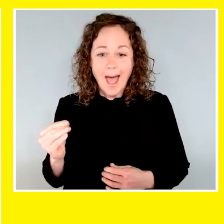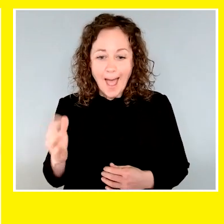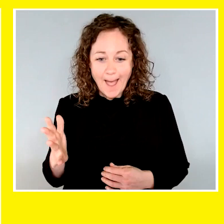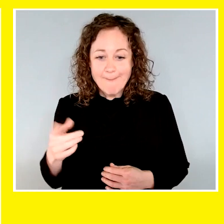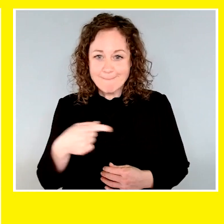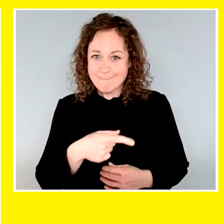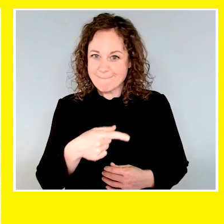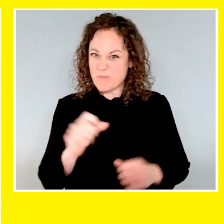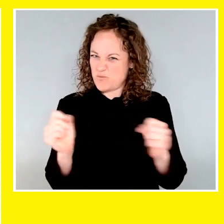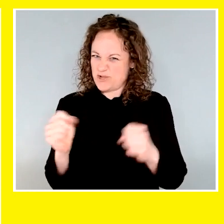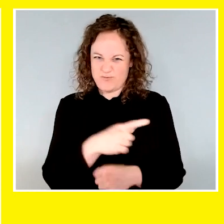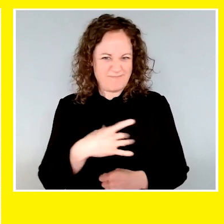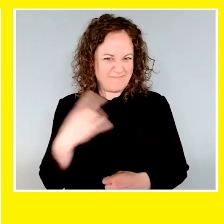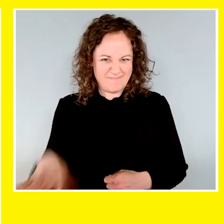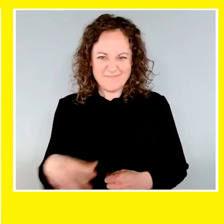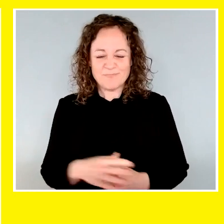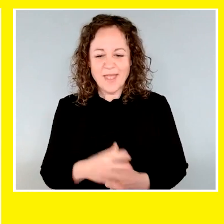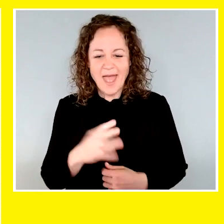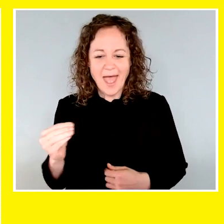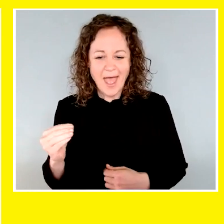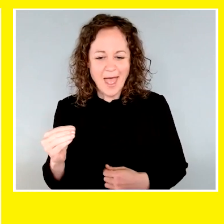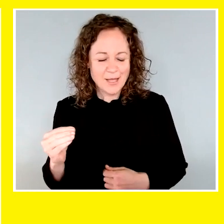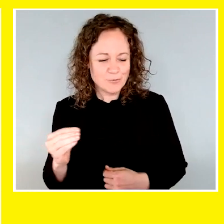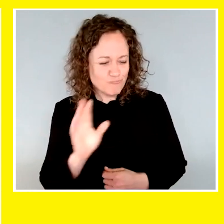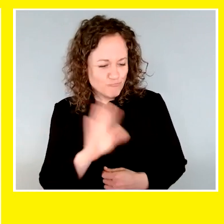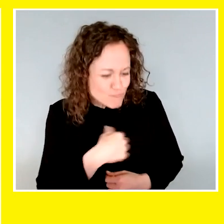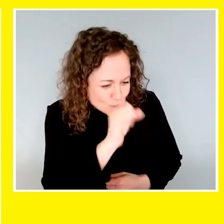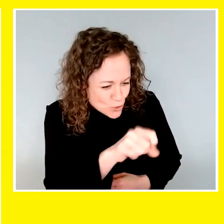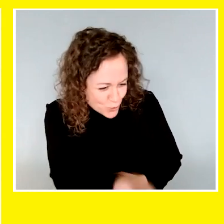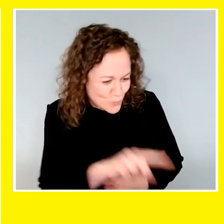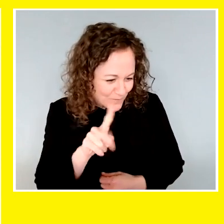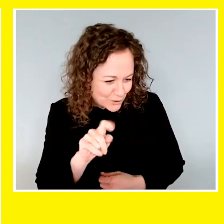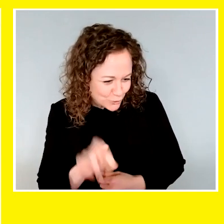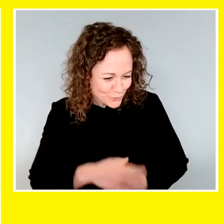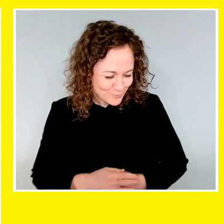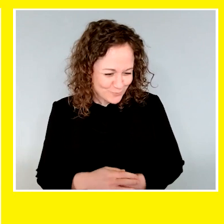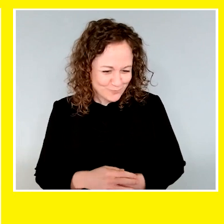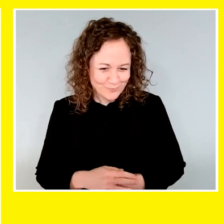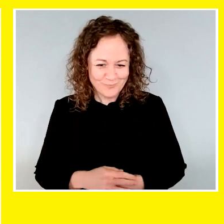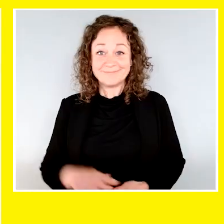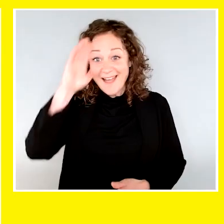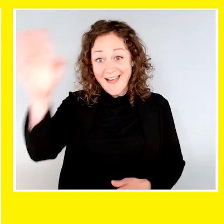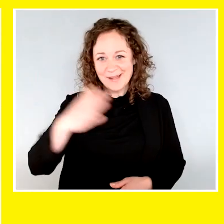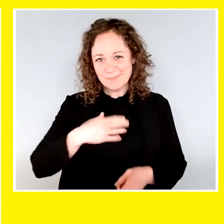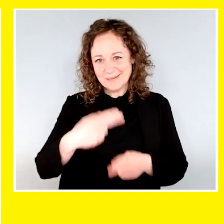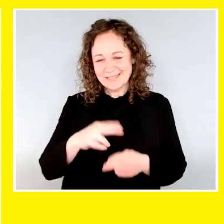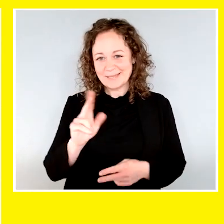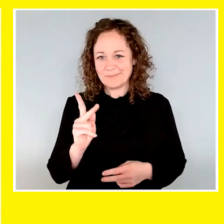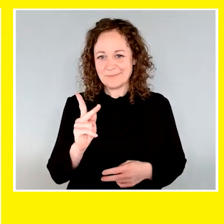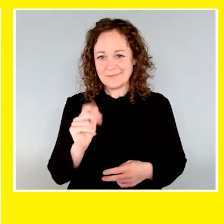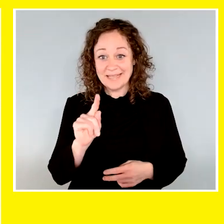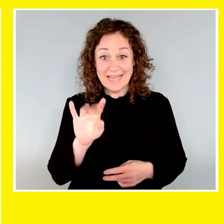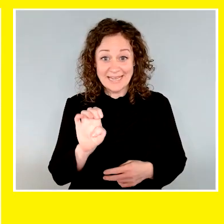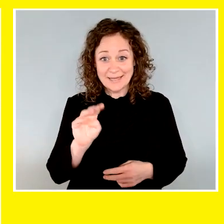she doesn't like winter. And I like it, Victor. He hugs Victor. Hi,